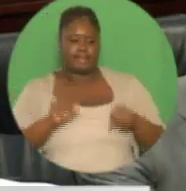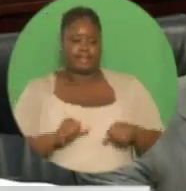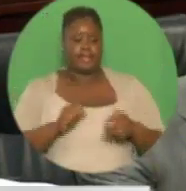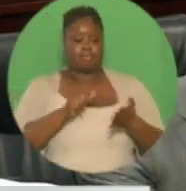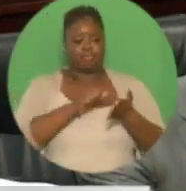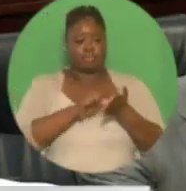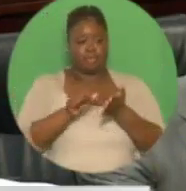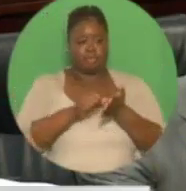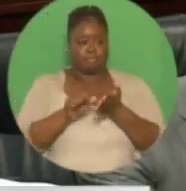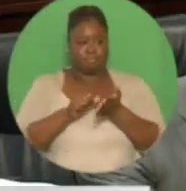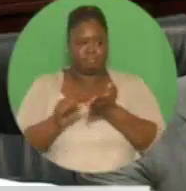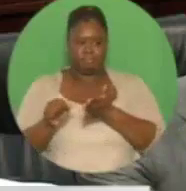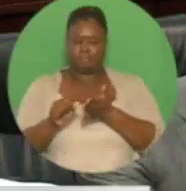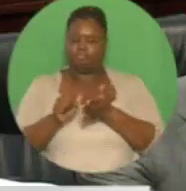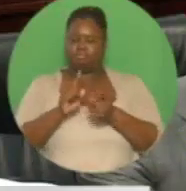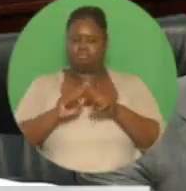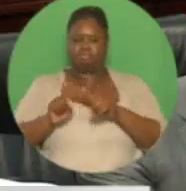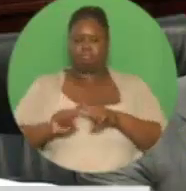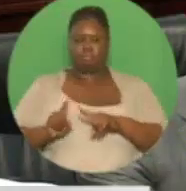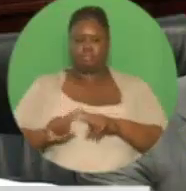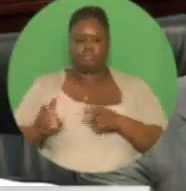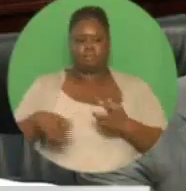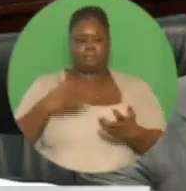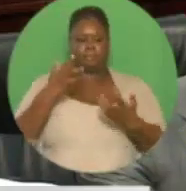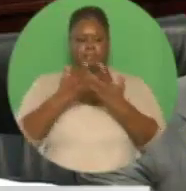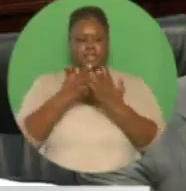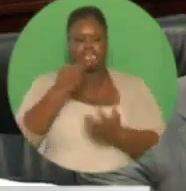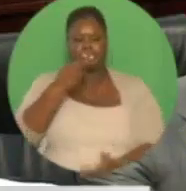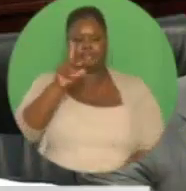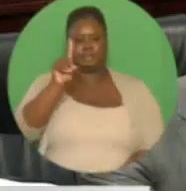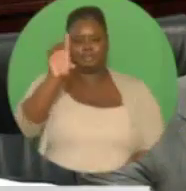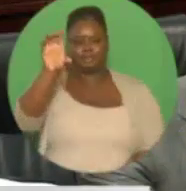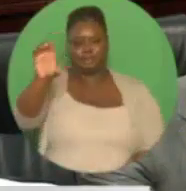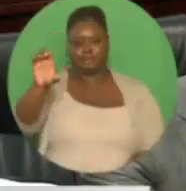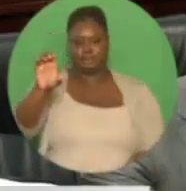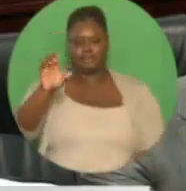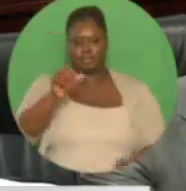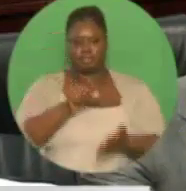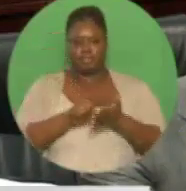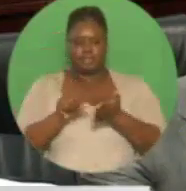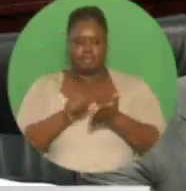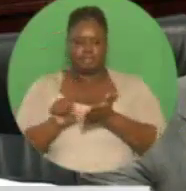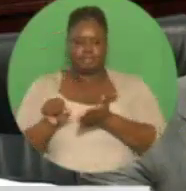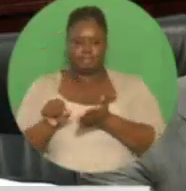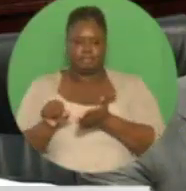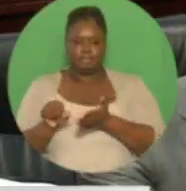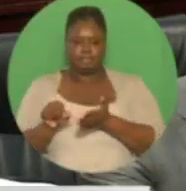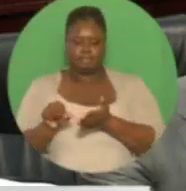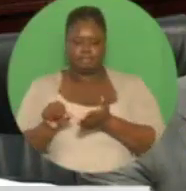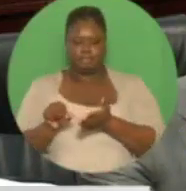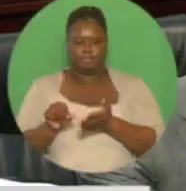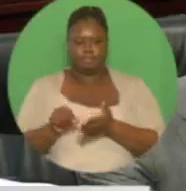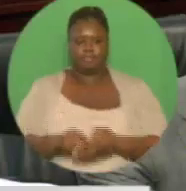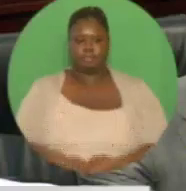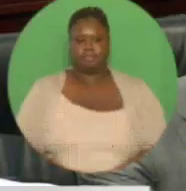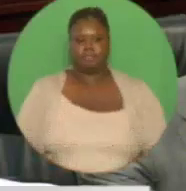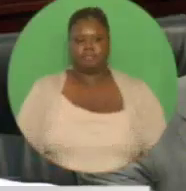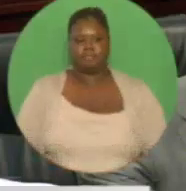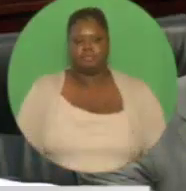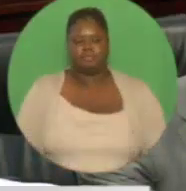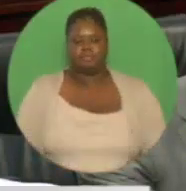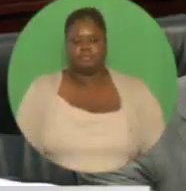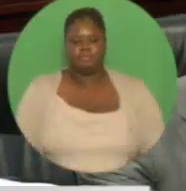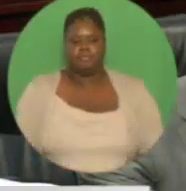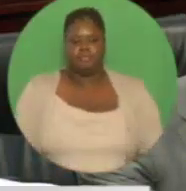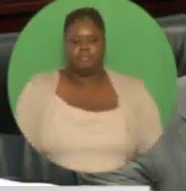HDC. Under this policy, private developers can provide the land so the state could make the lands available with or without infrastructure.